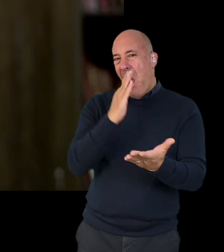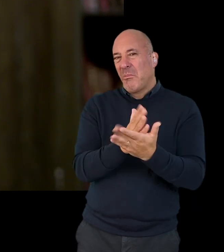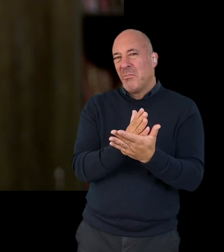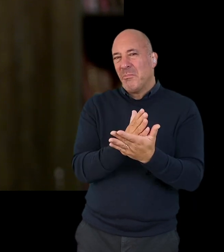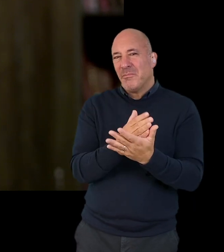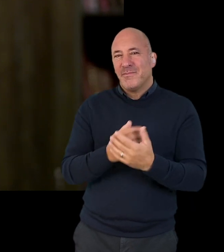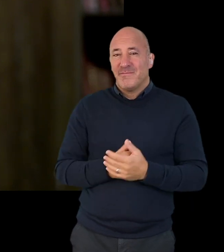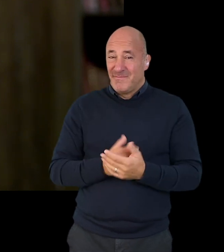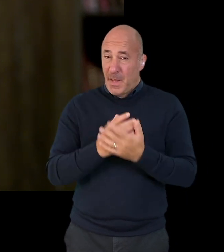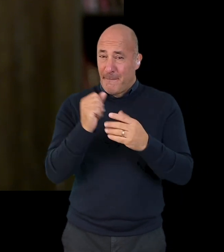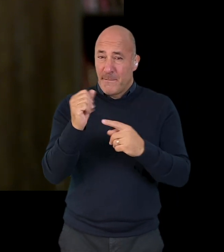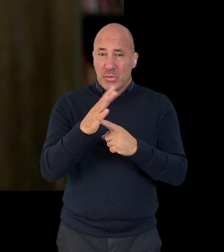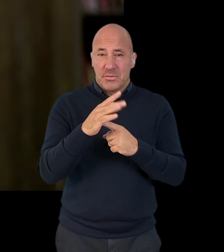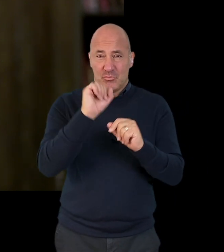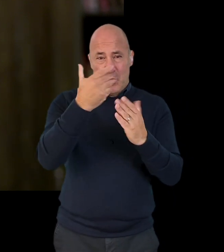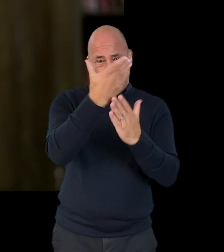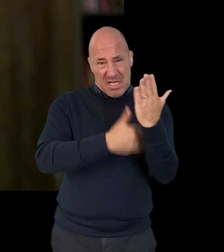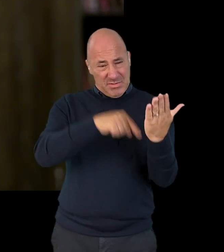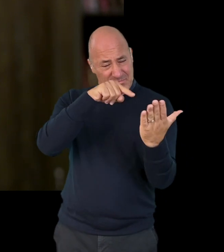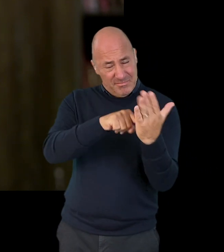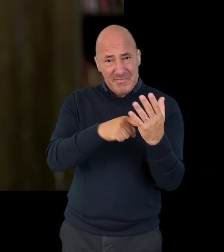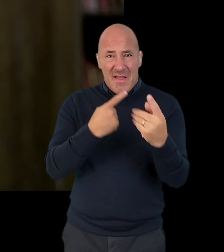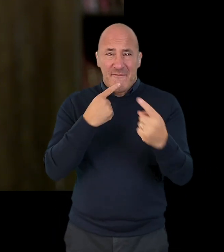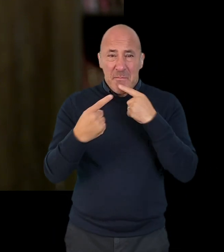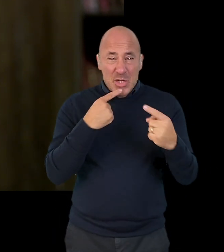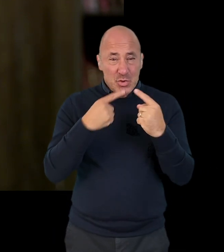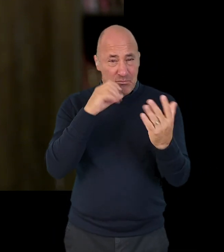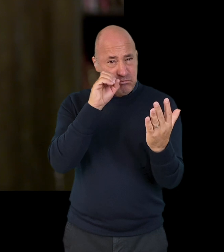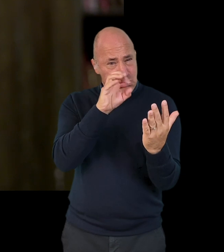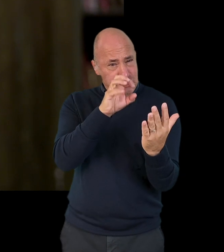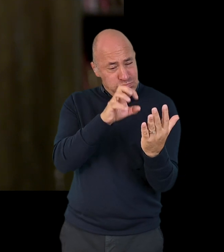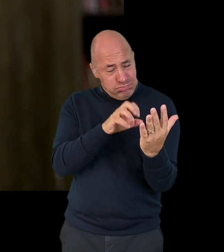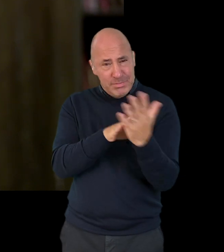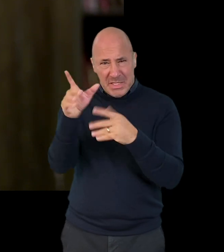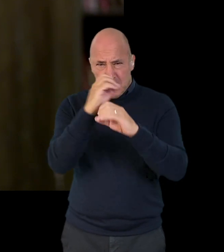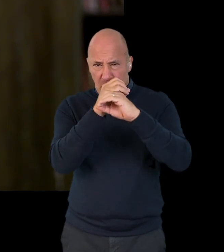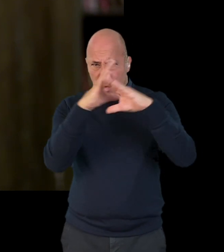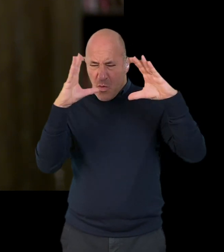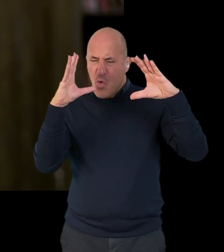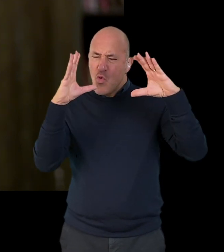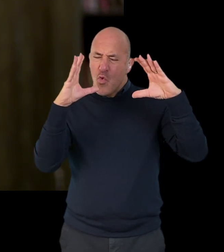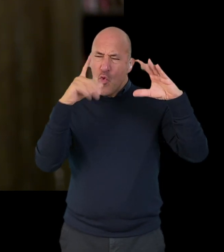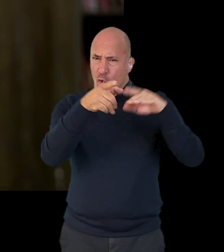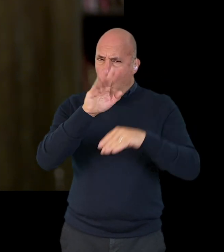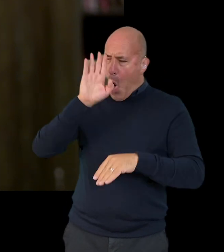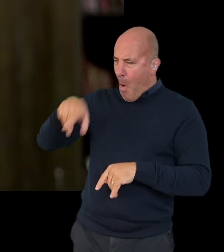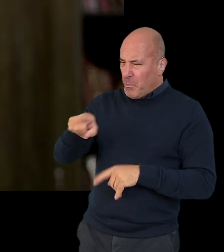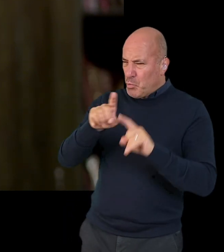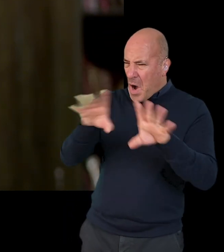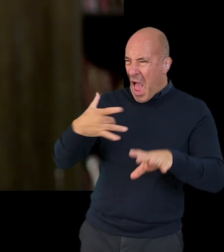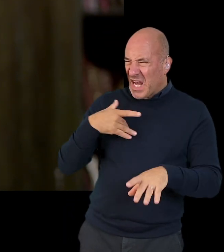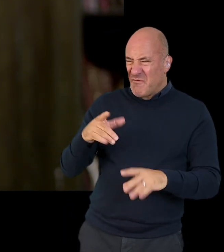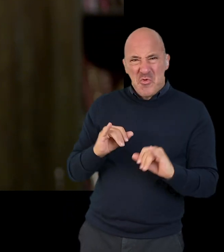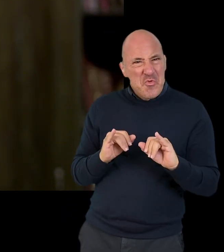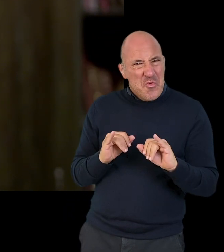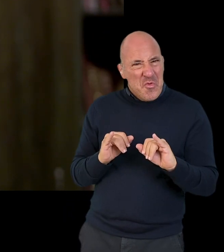truth. So it's really important that your statement sets out all that information so that they can